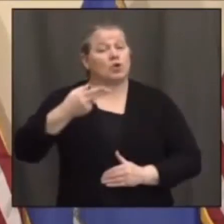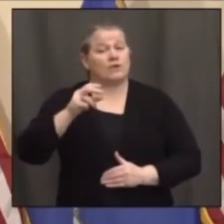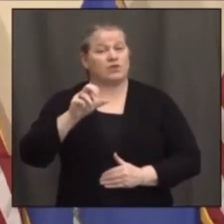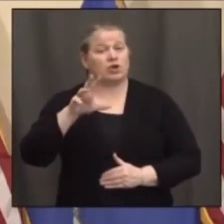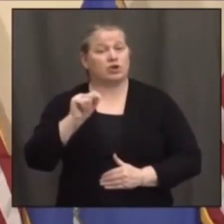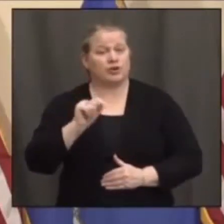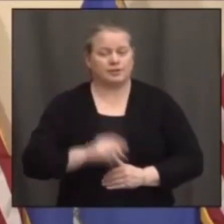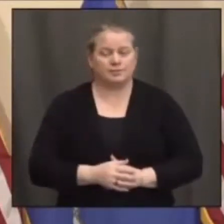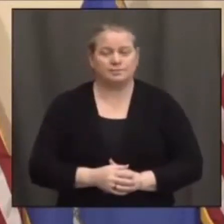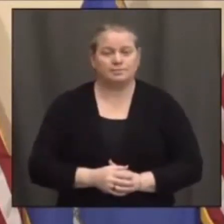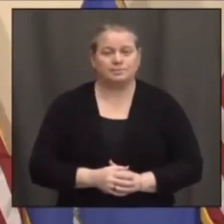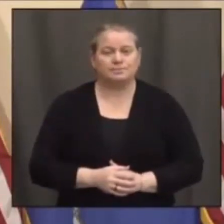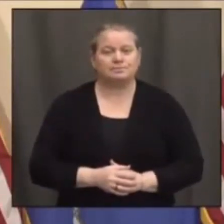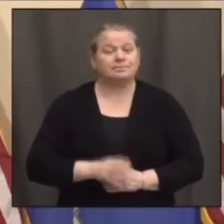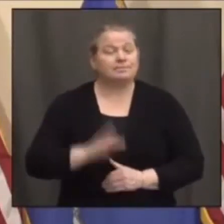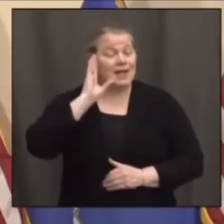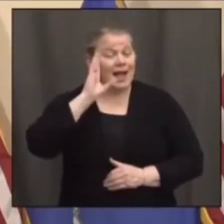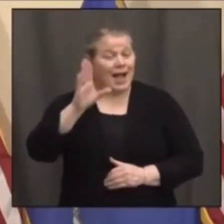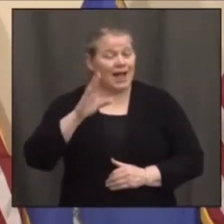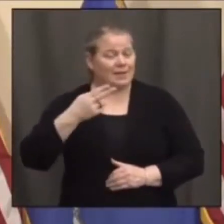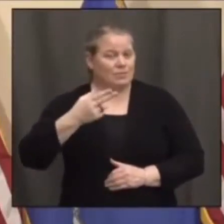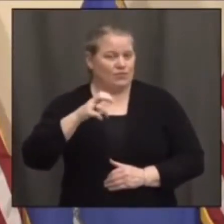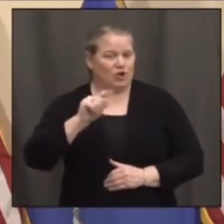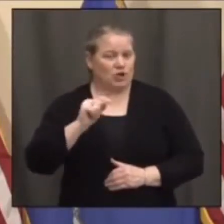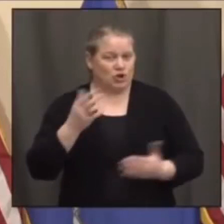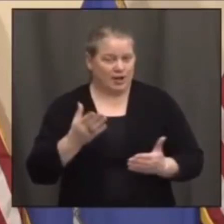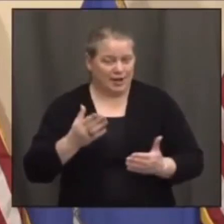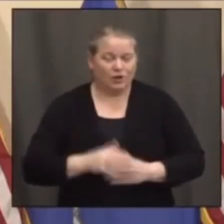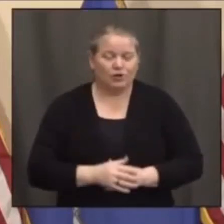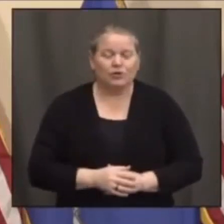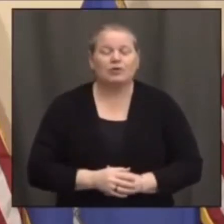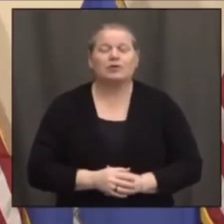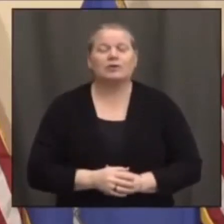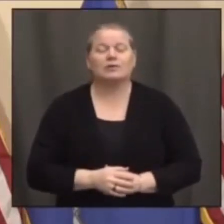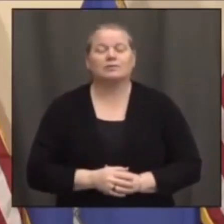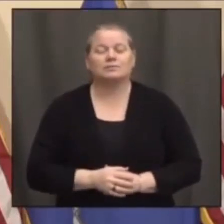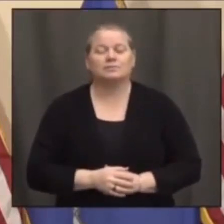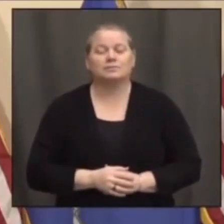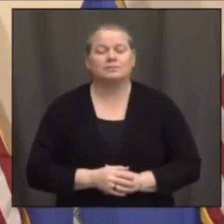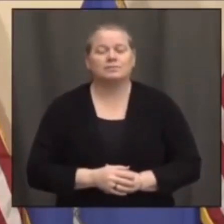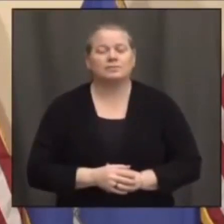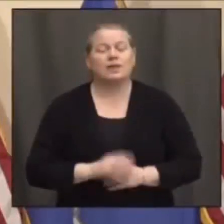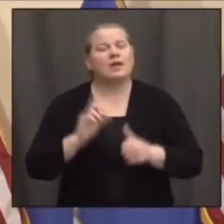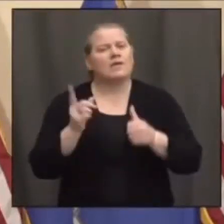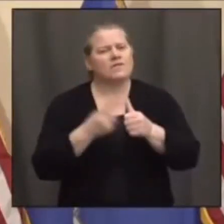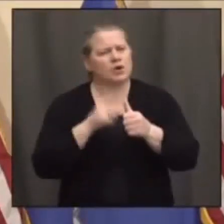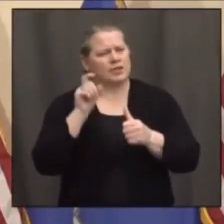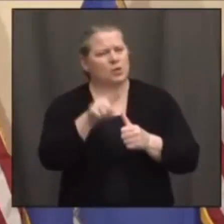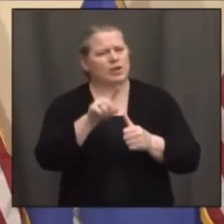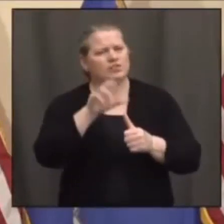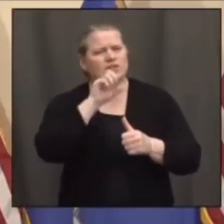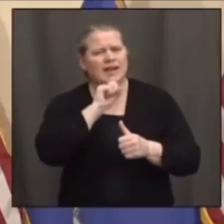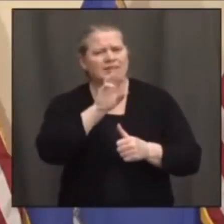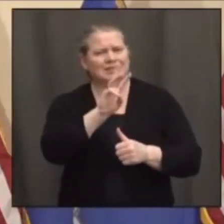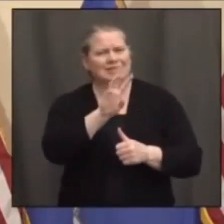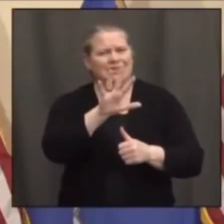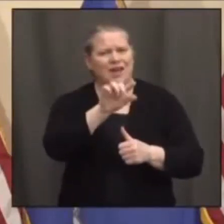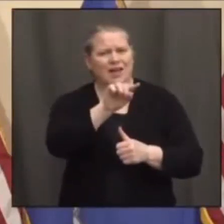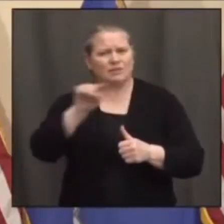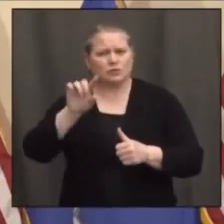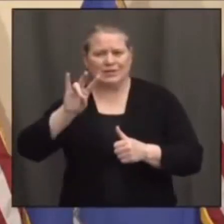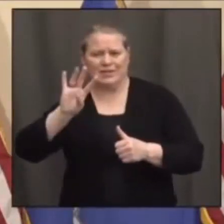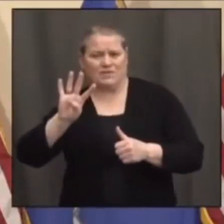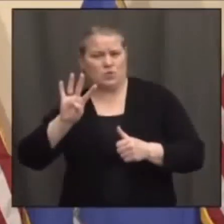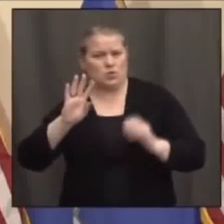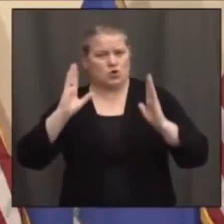Hey, everybody. This is Emily Brindley from The Current. First question, I just wanted to follow up really quickly on Allie's question about the 65- to 74-year-olds. Josh,